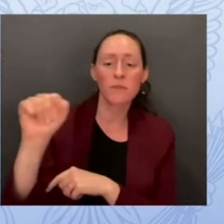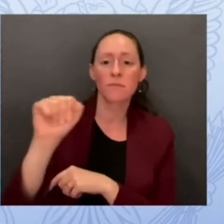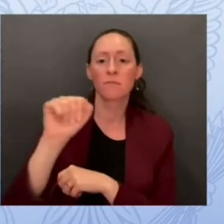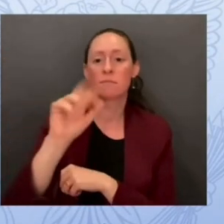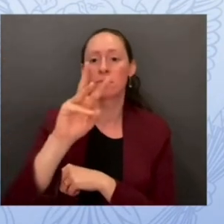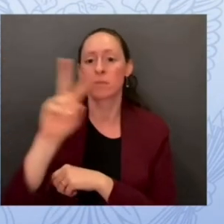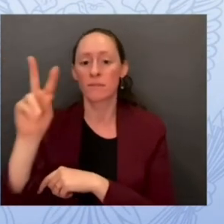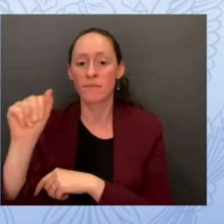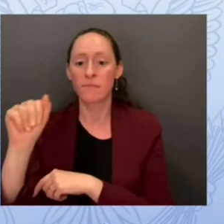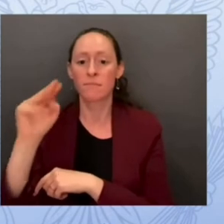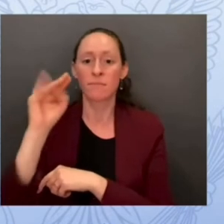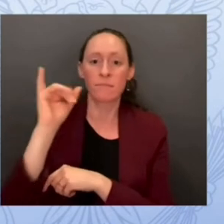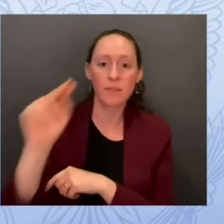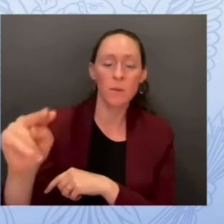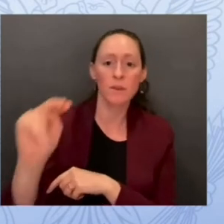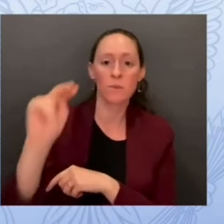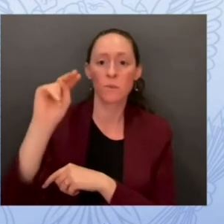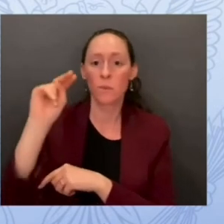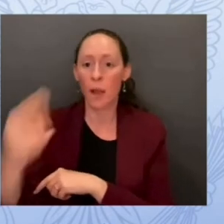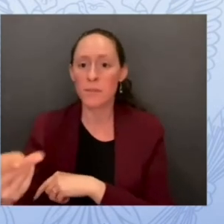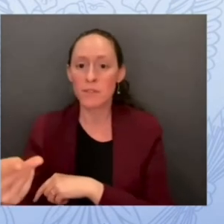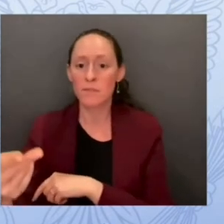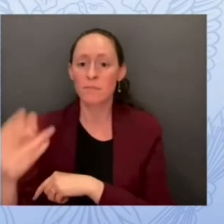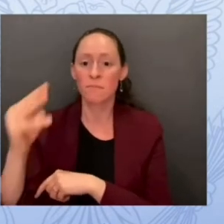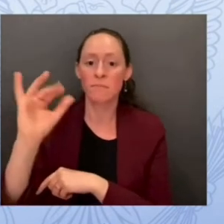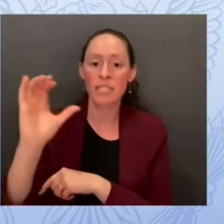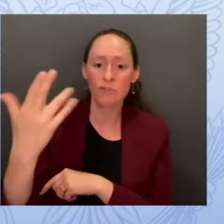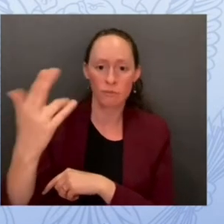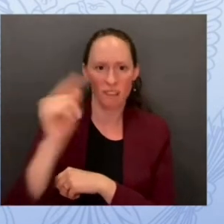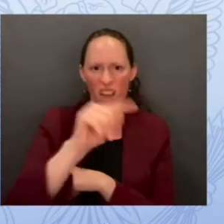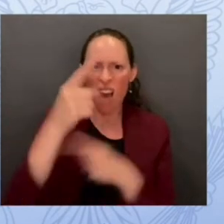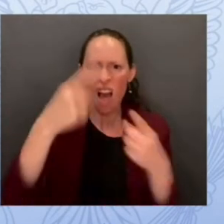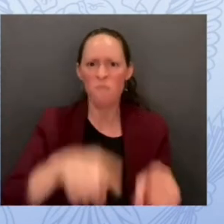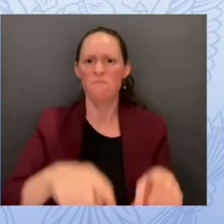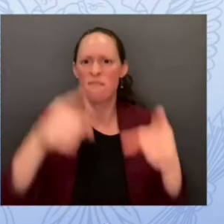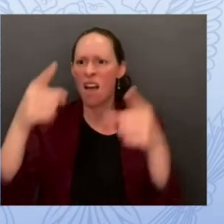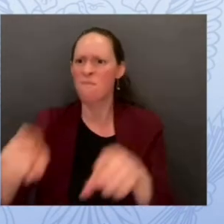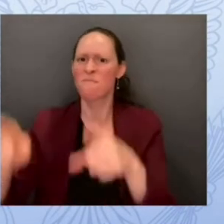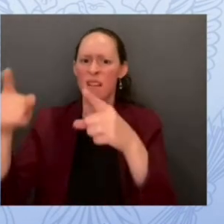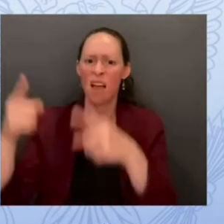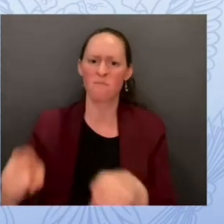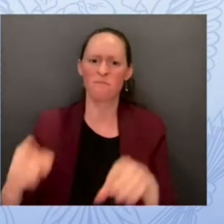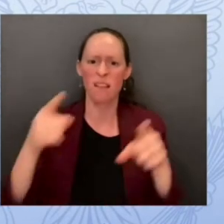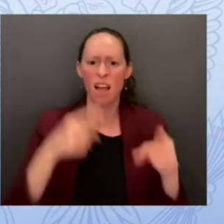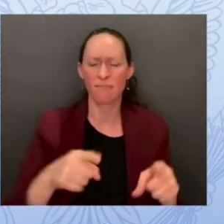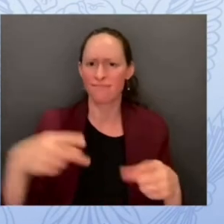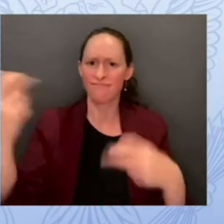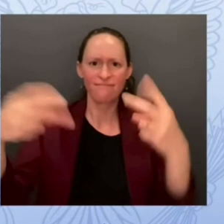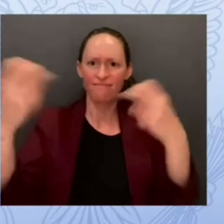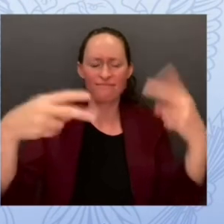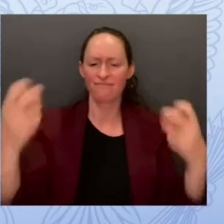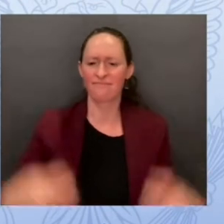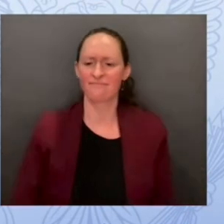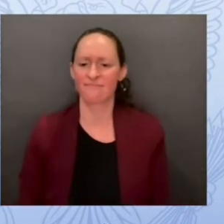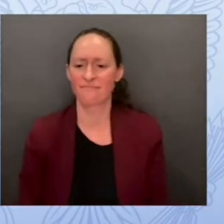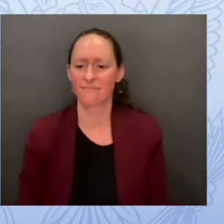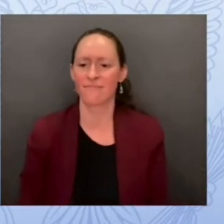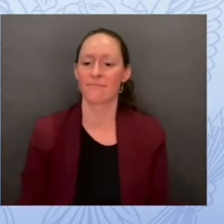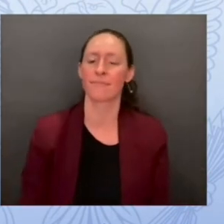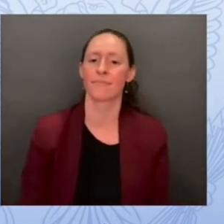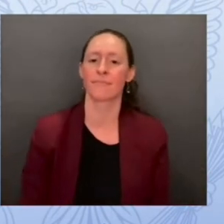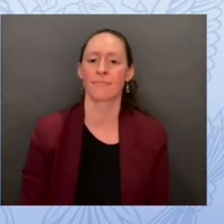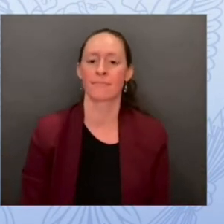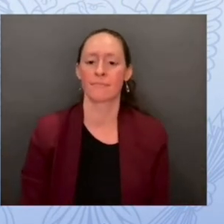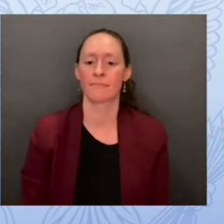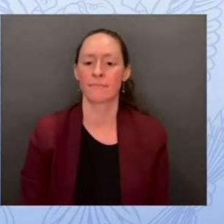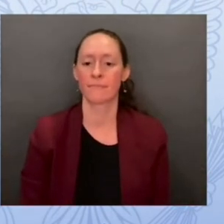were all victims of major cyber attacks and while resources like those announced today from the federal government and